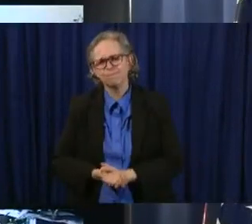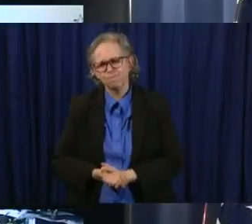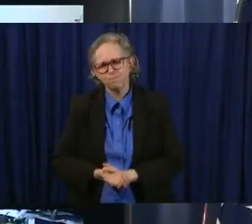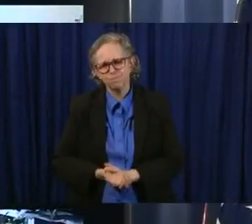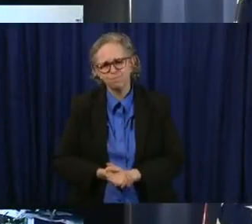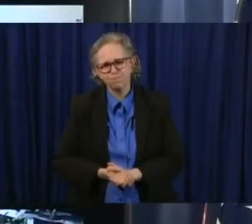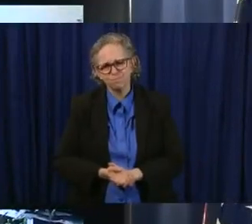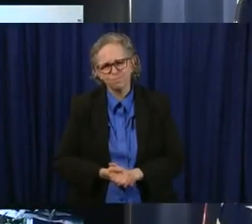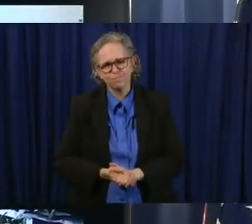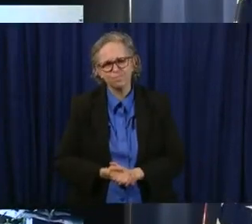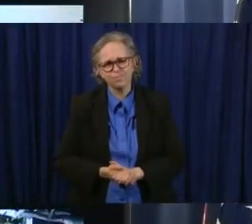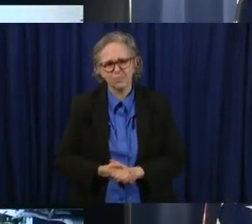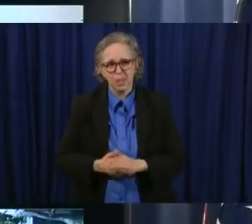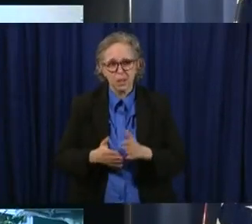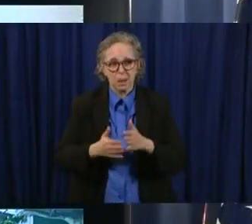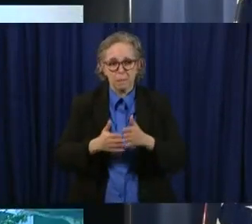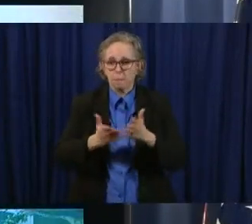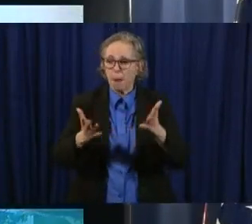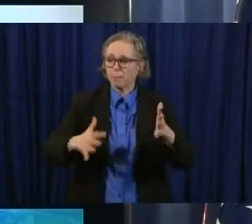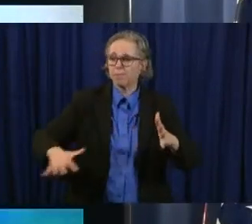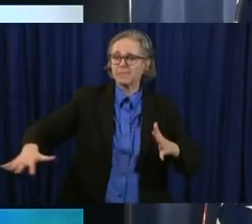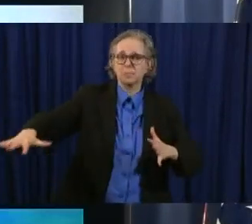and our public space is quiet